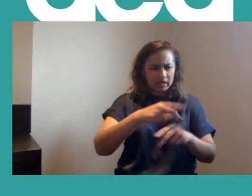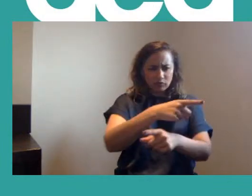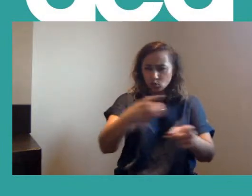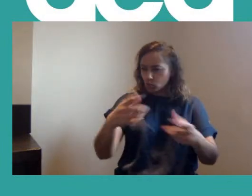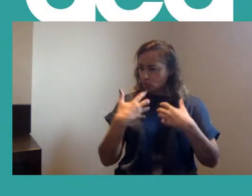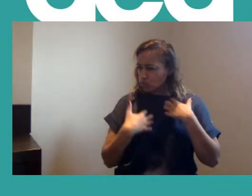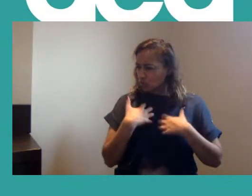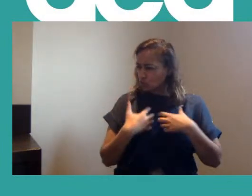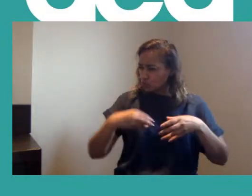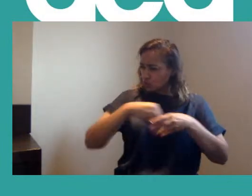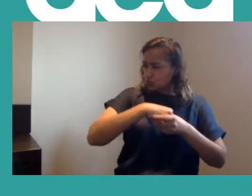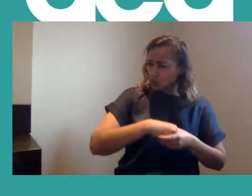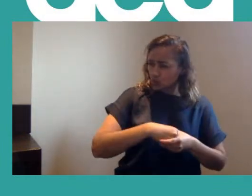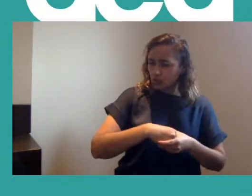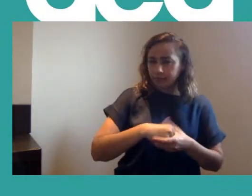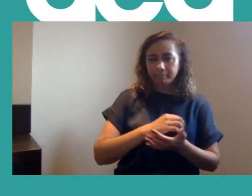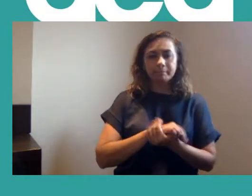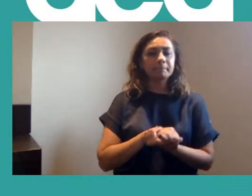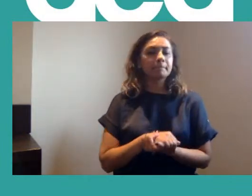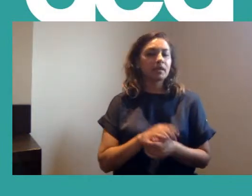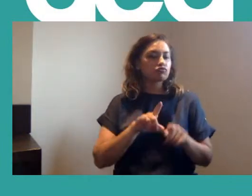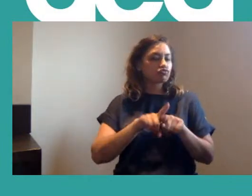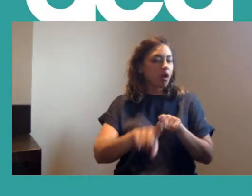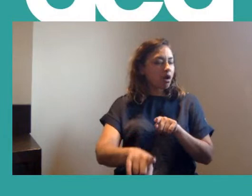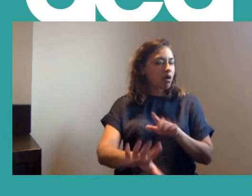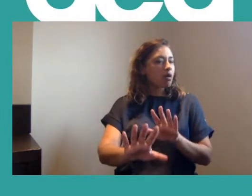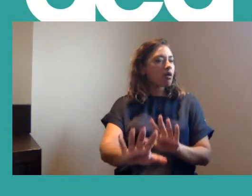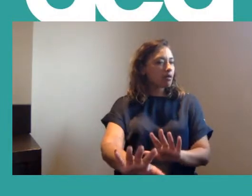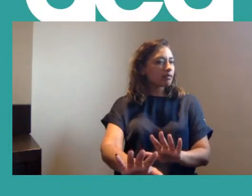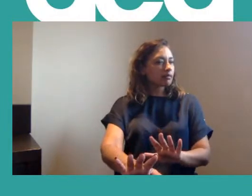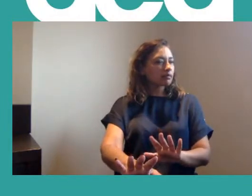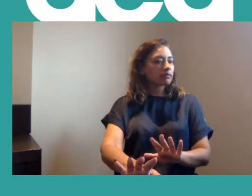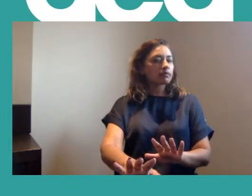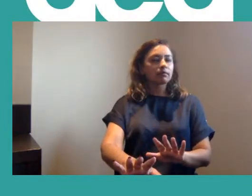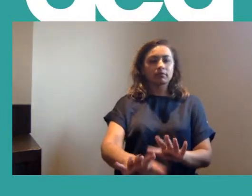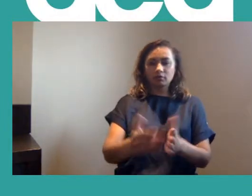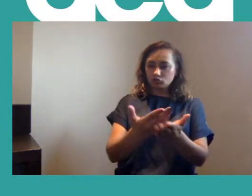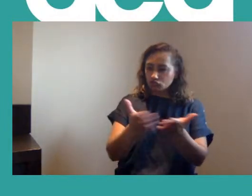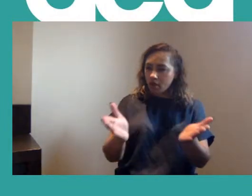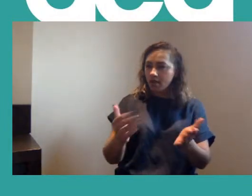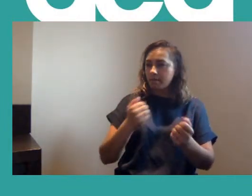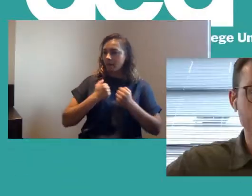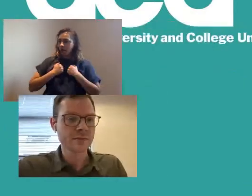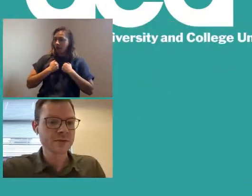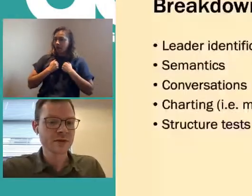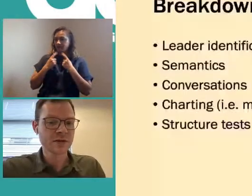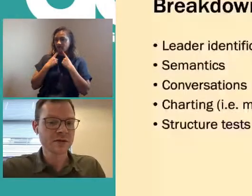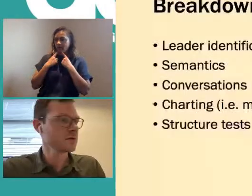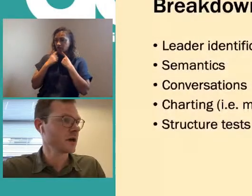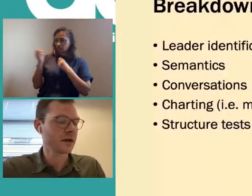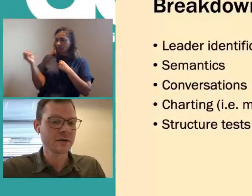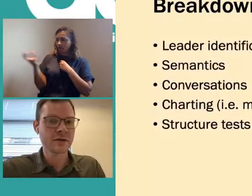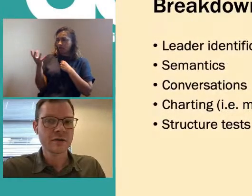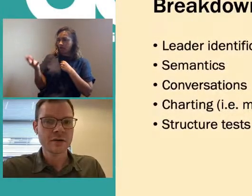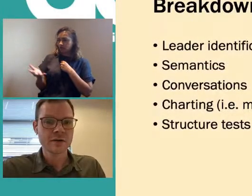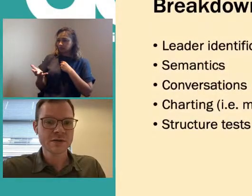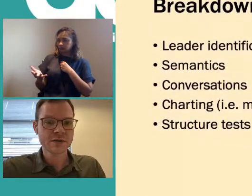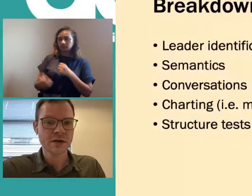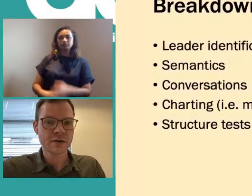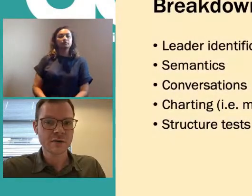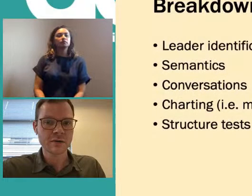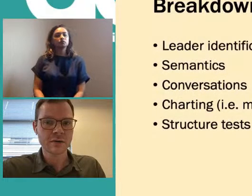are interested in joining. And I'm going to try to share some slides to do that.